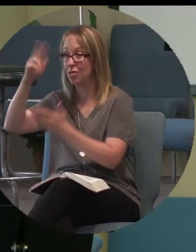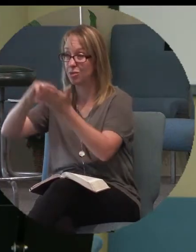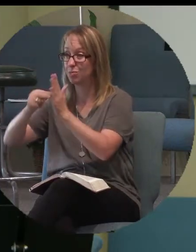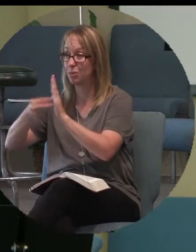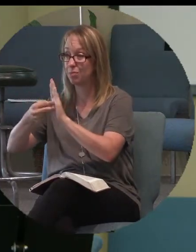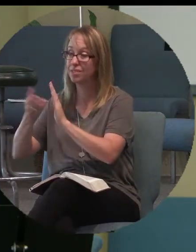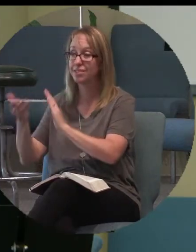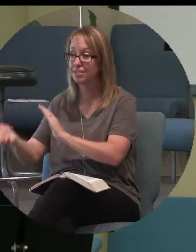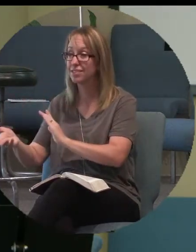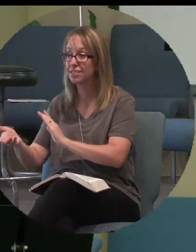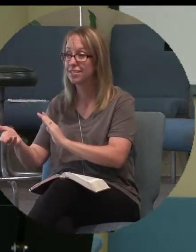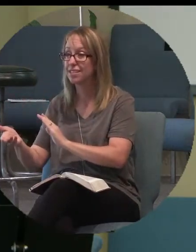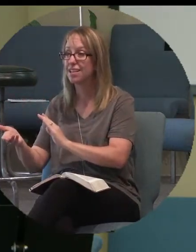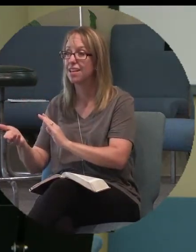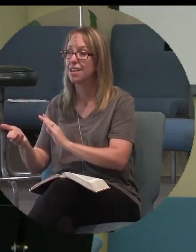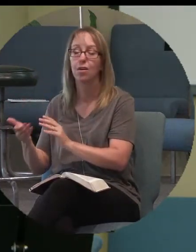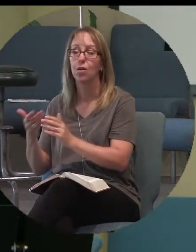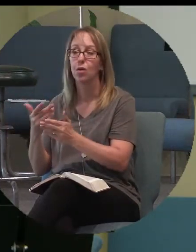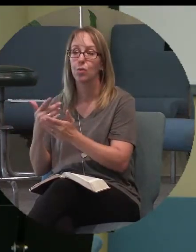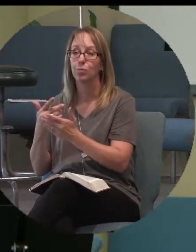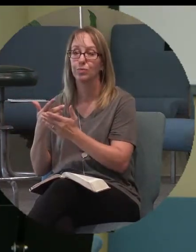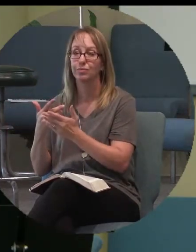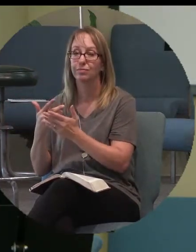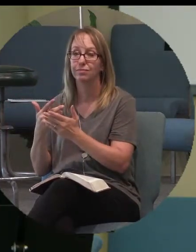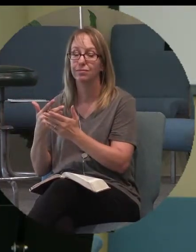As they had their meeting, however they had it,